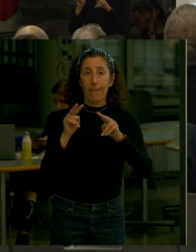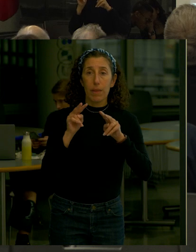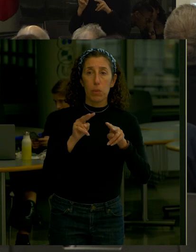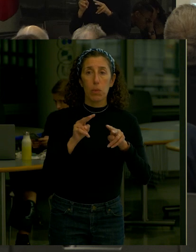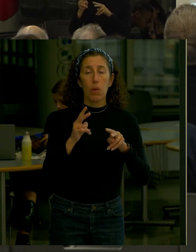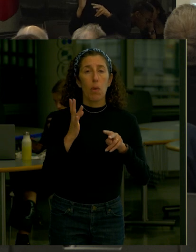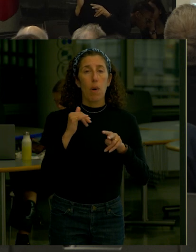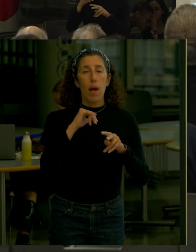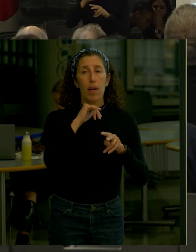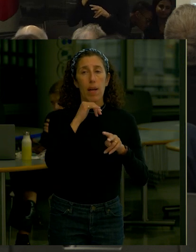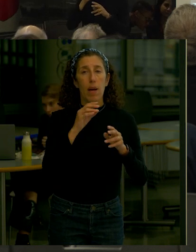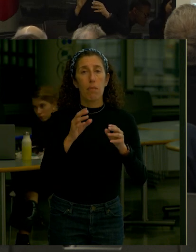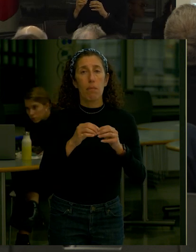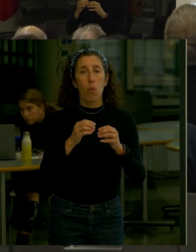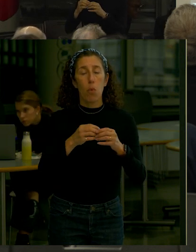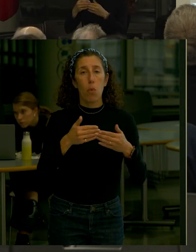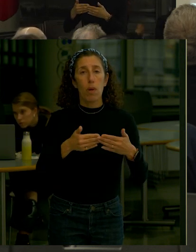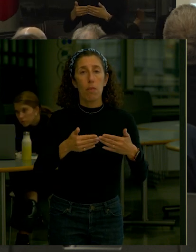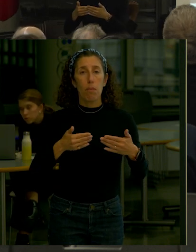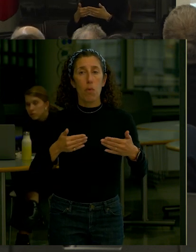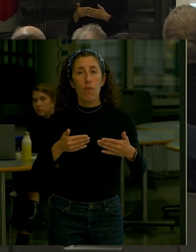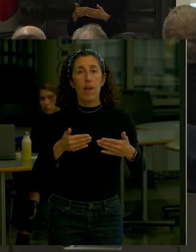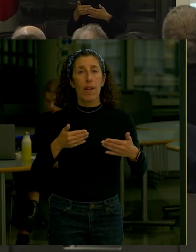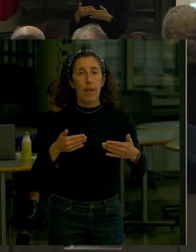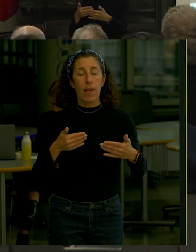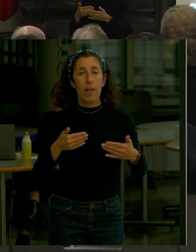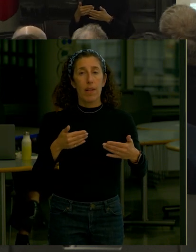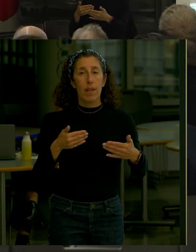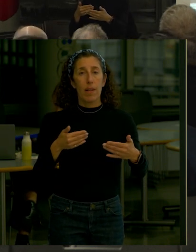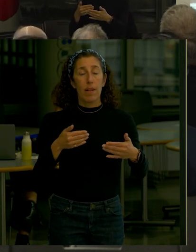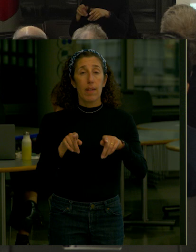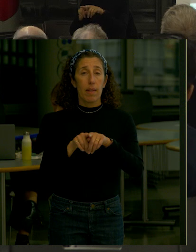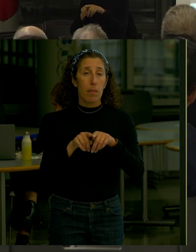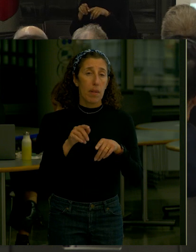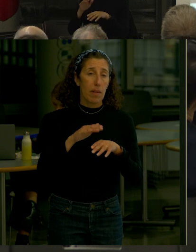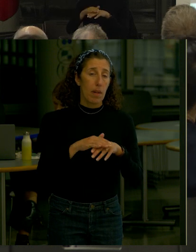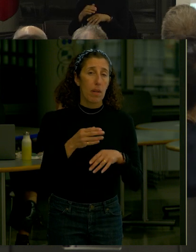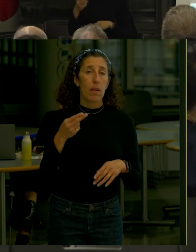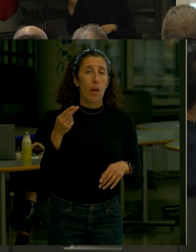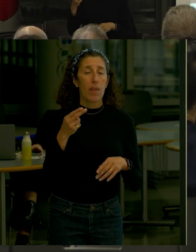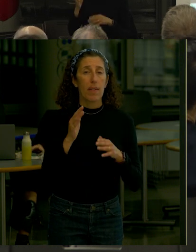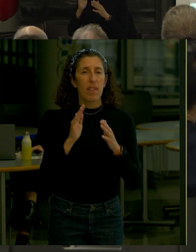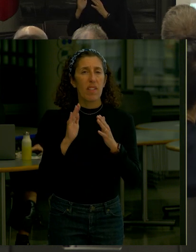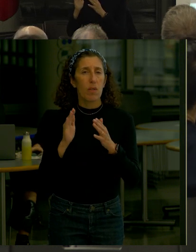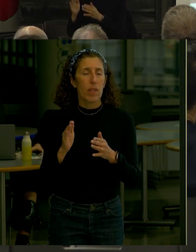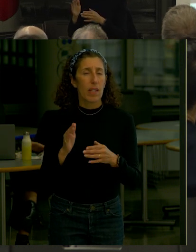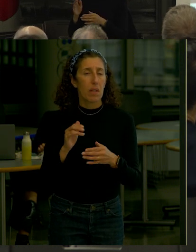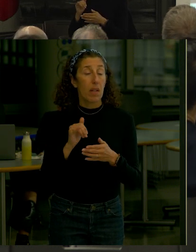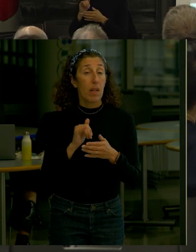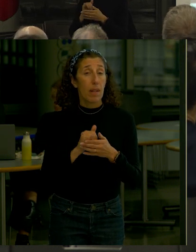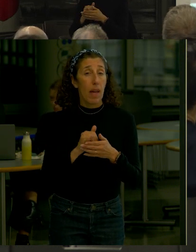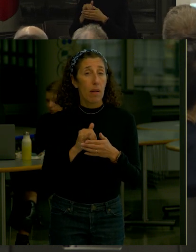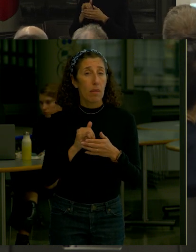further inland similar to the way you have on Harrison which was the same treatment that the alignment inland to